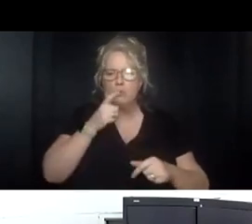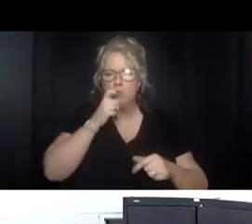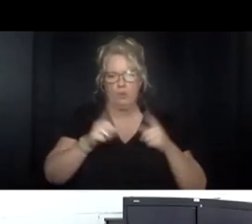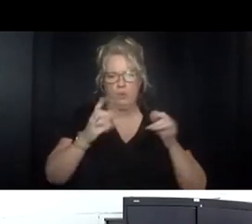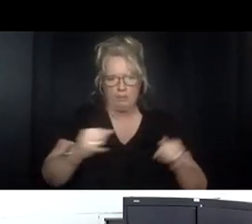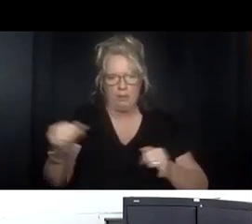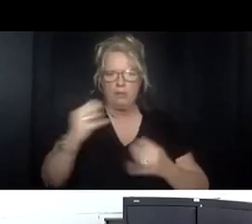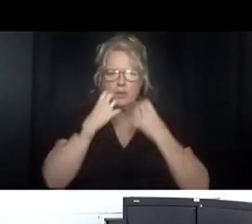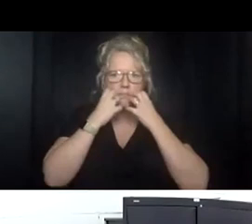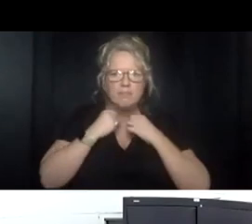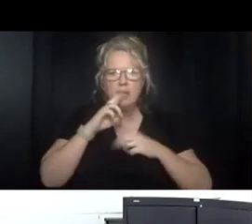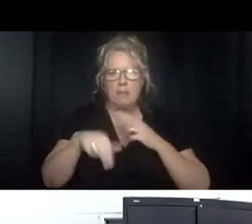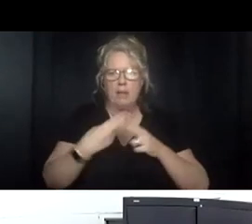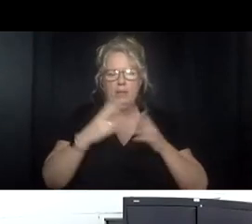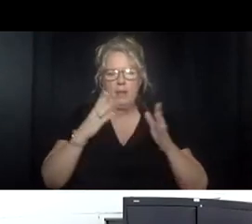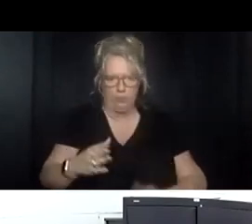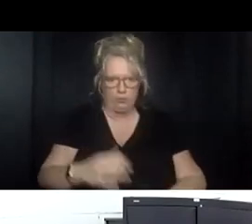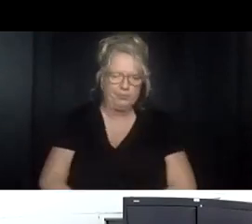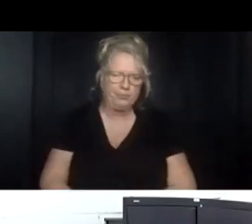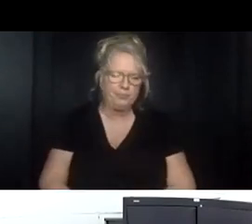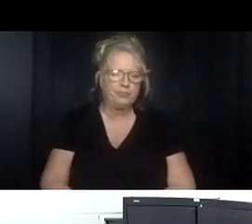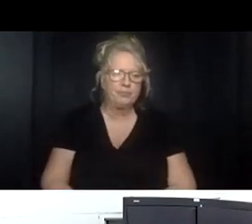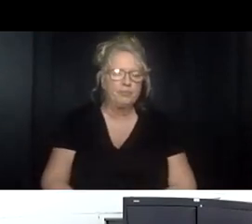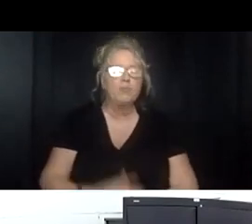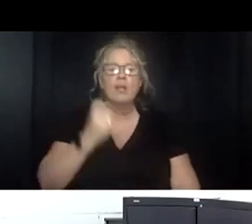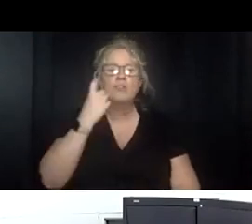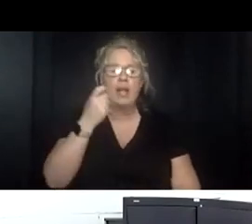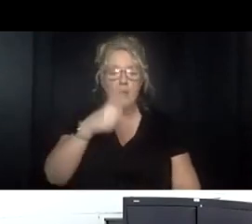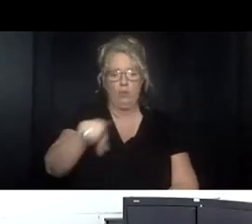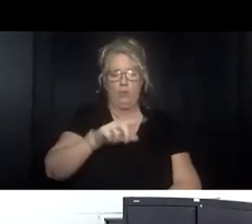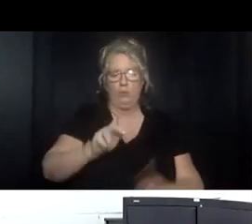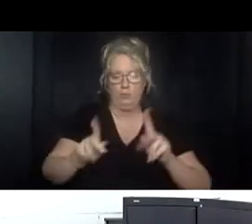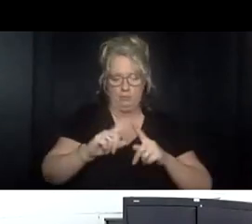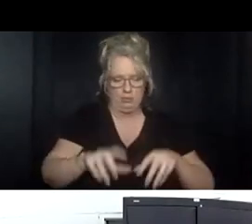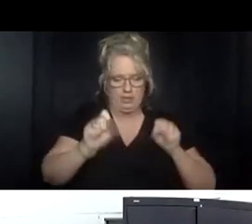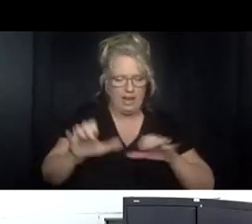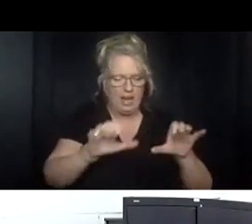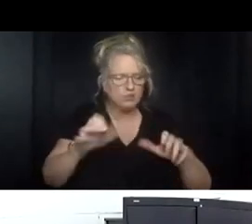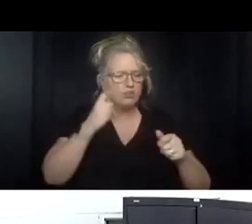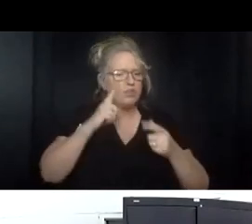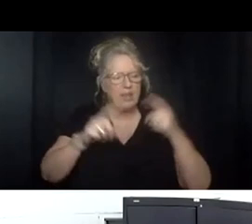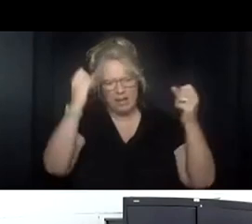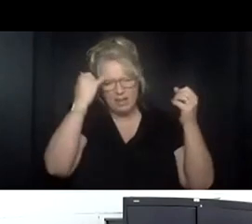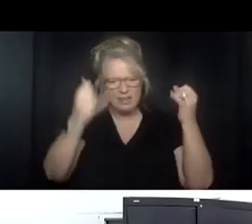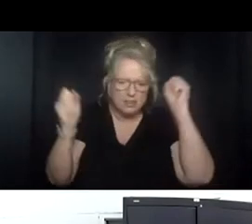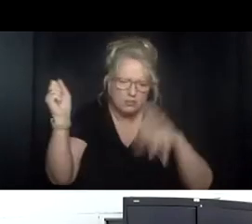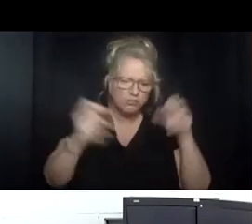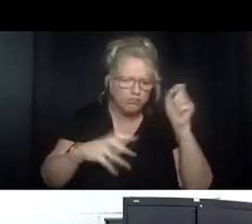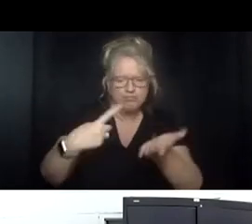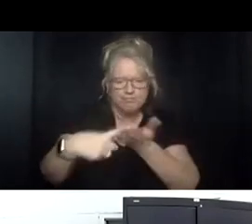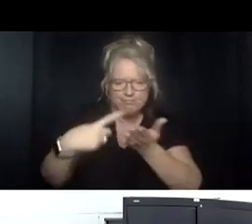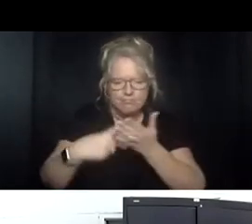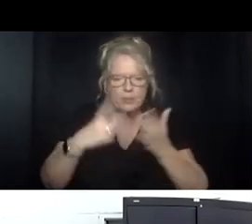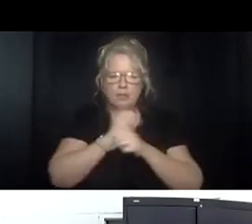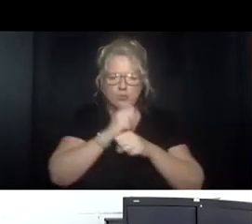care about that person these individuals take action to make sure that the strategies discussed in planning meetings are implemented